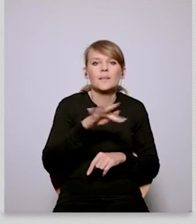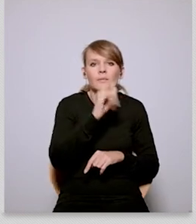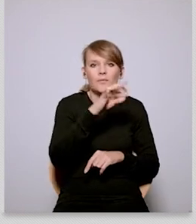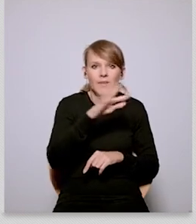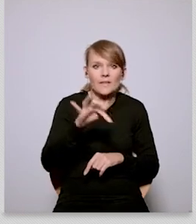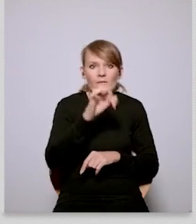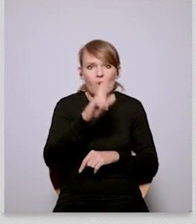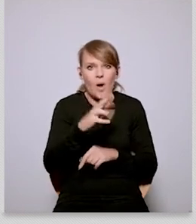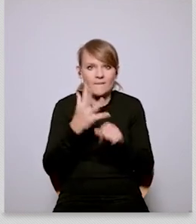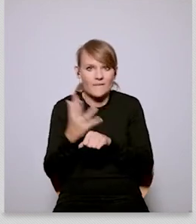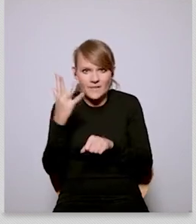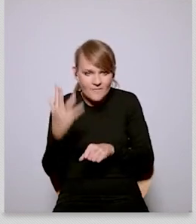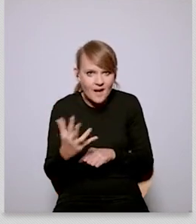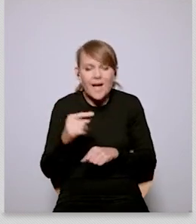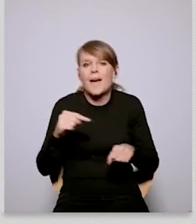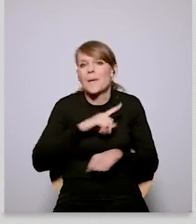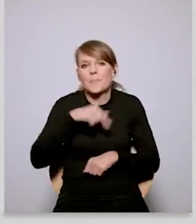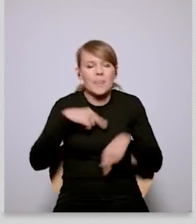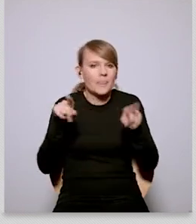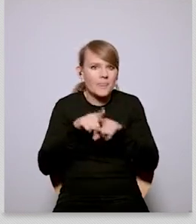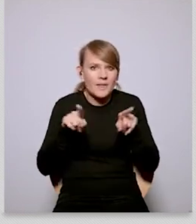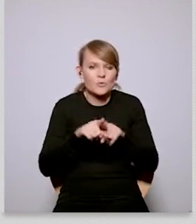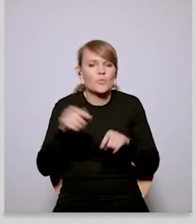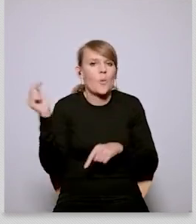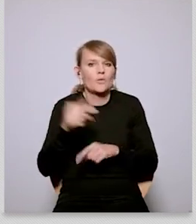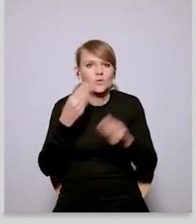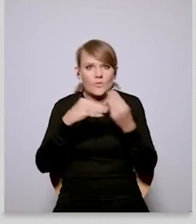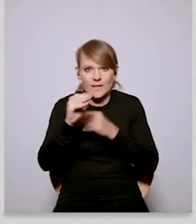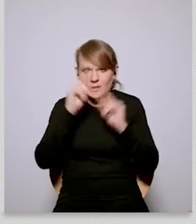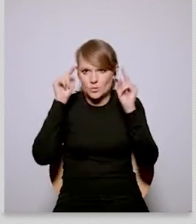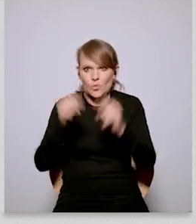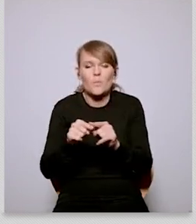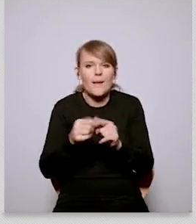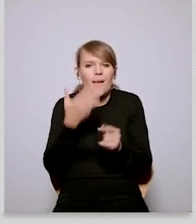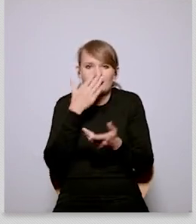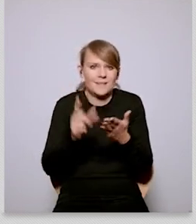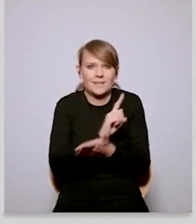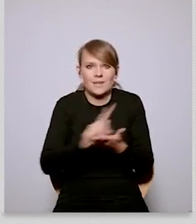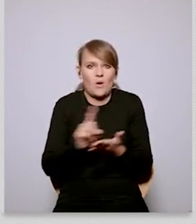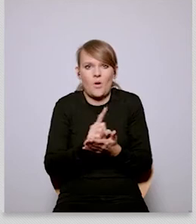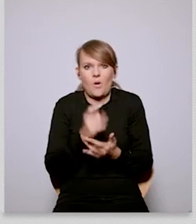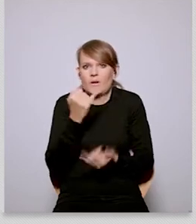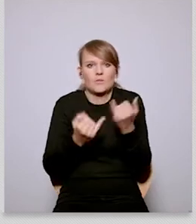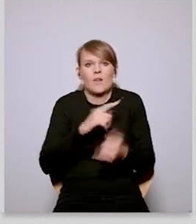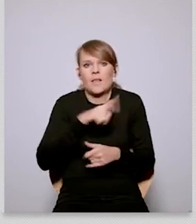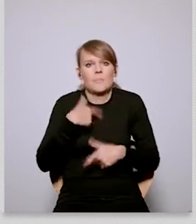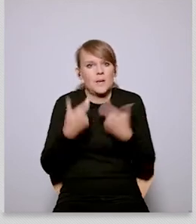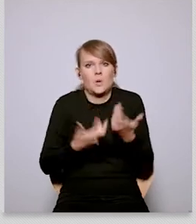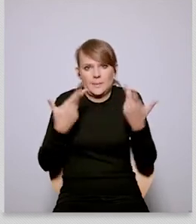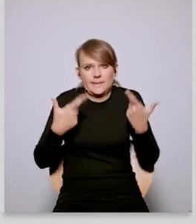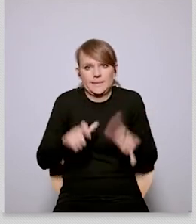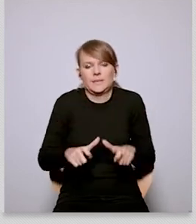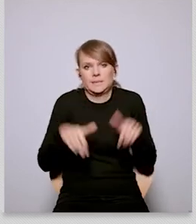risks of inaction uh for for european competitiveness because if we don't get in early and um shape the